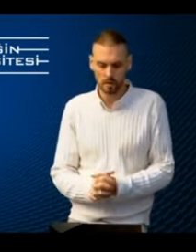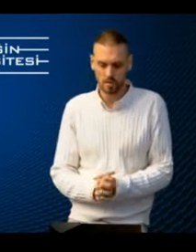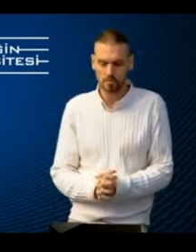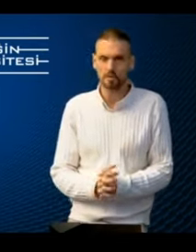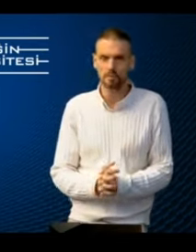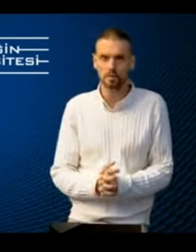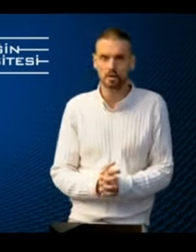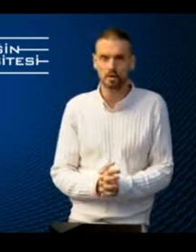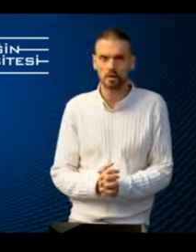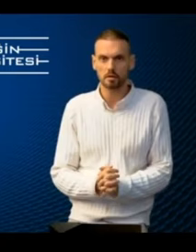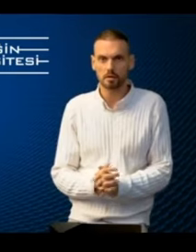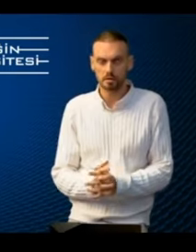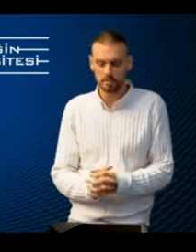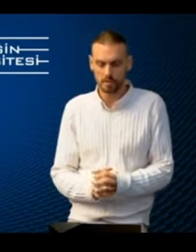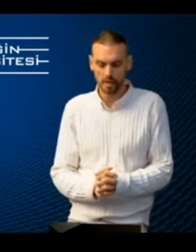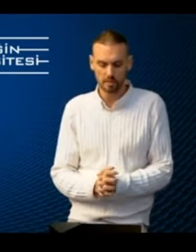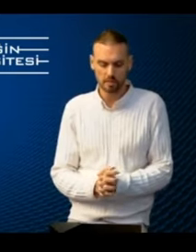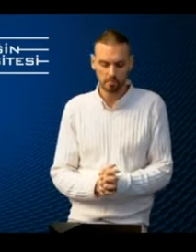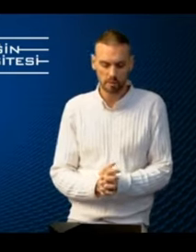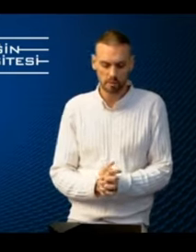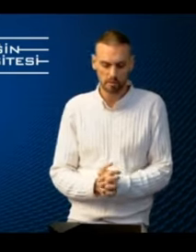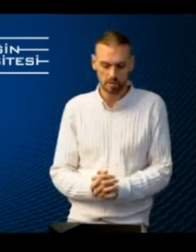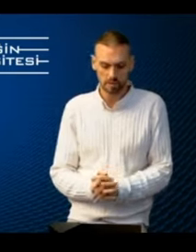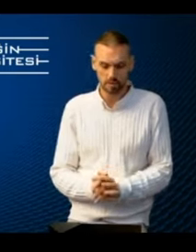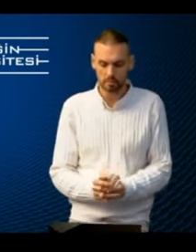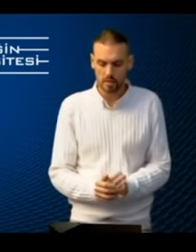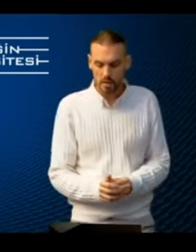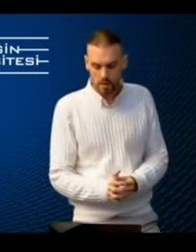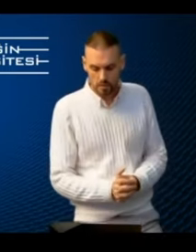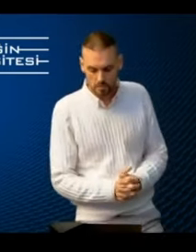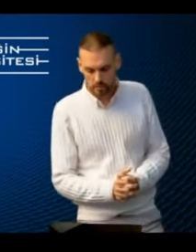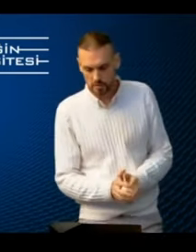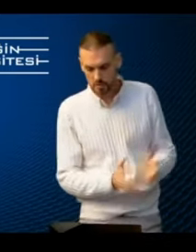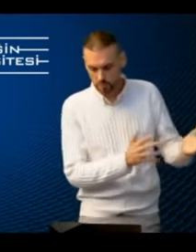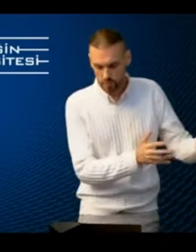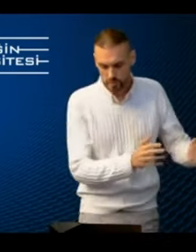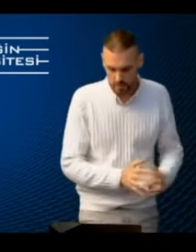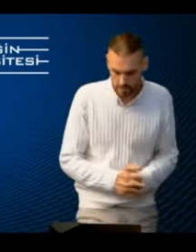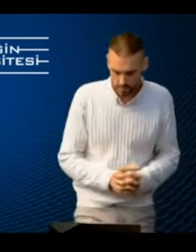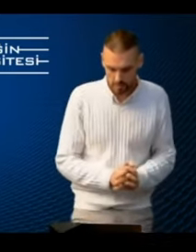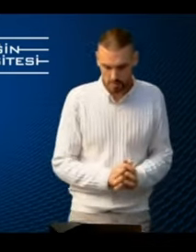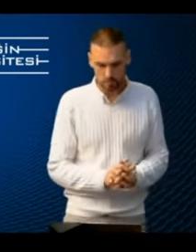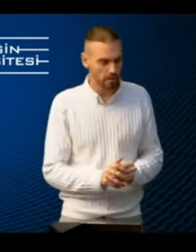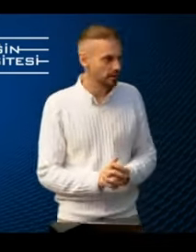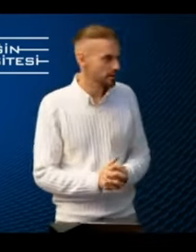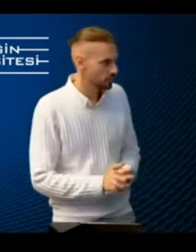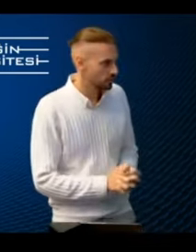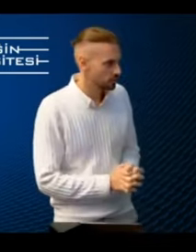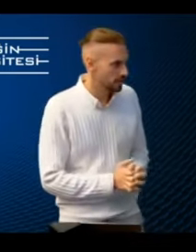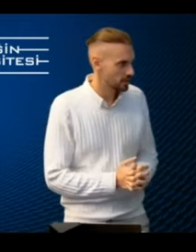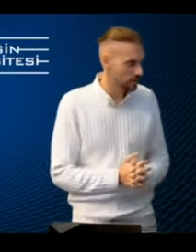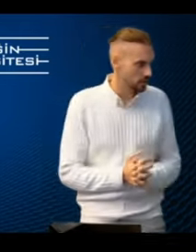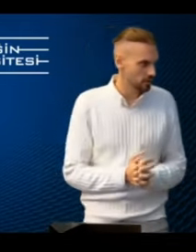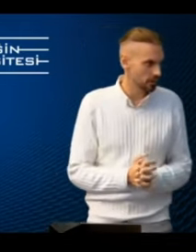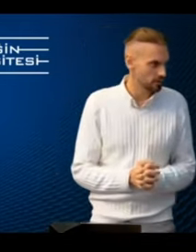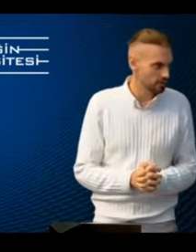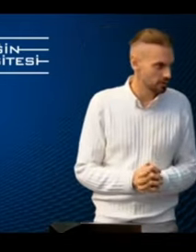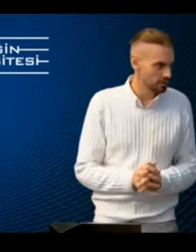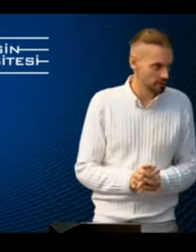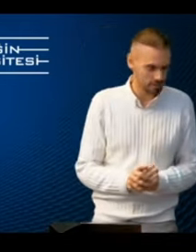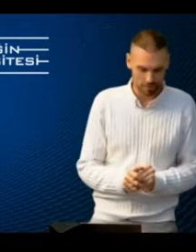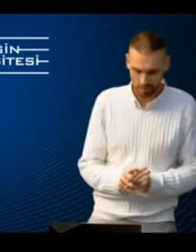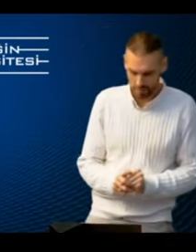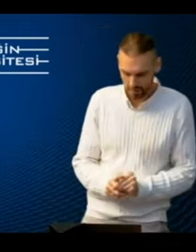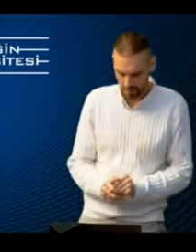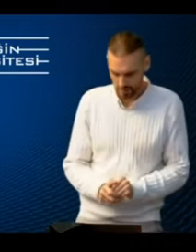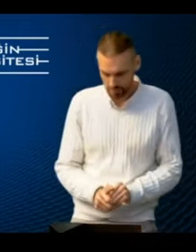very easily and make them part of their curriculum. As well as employees, let's say Istanbul Grand Airport could make it part of